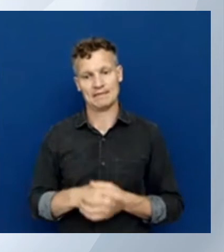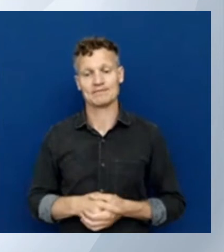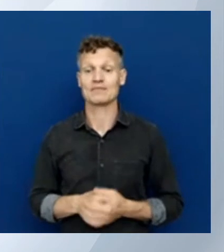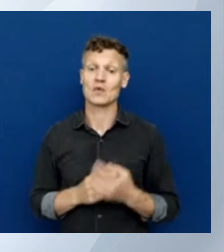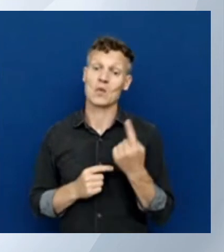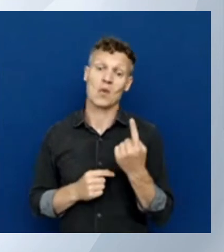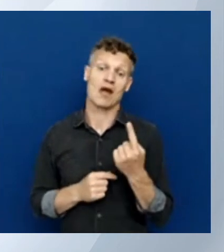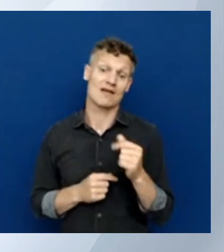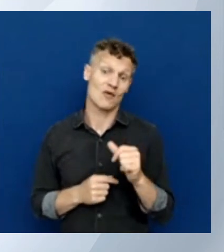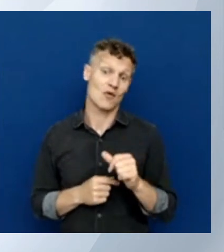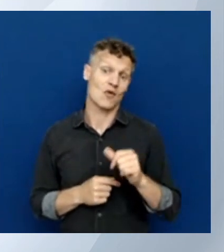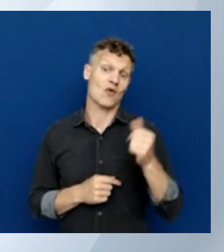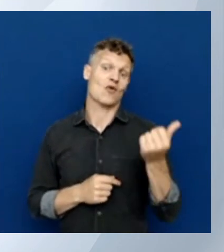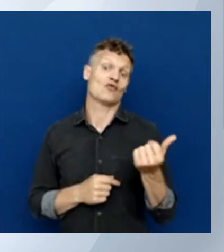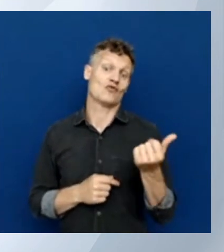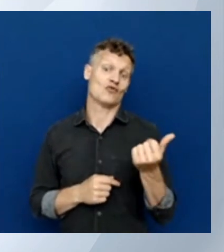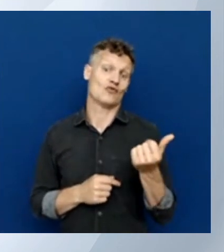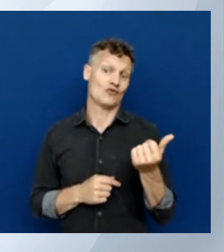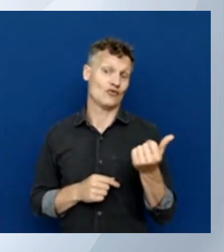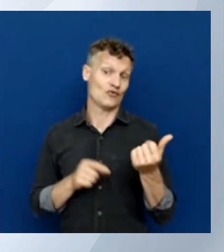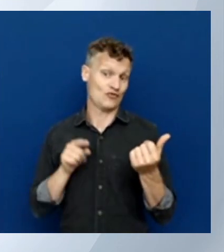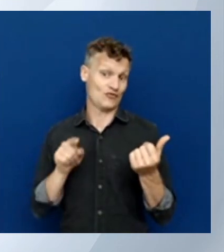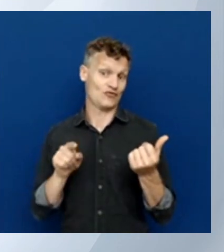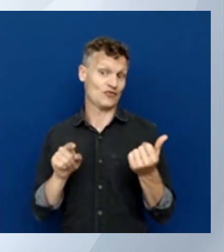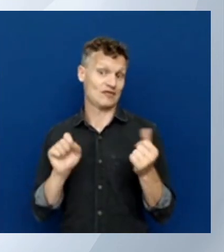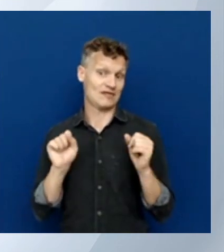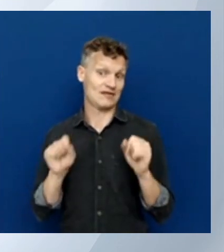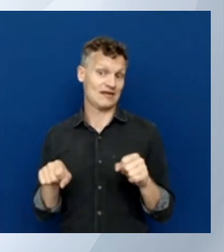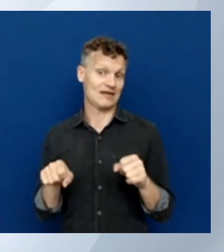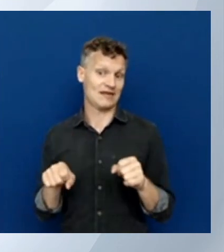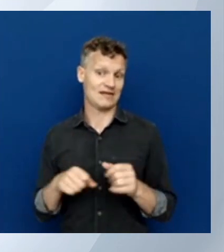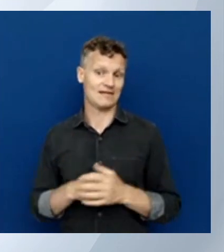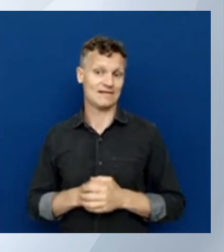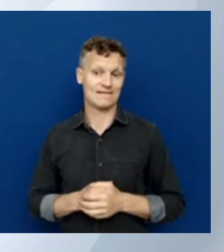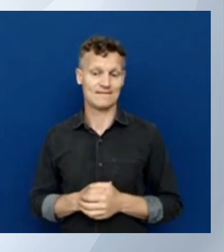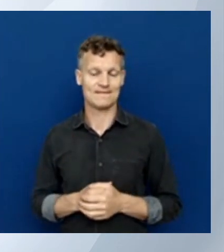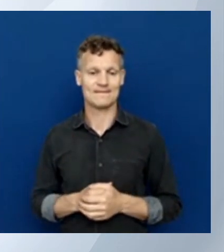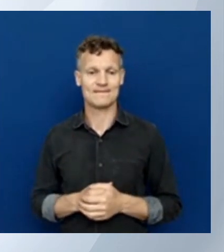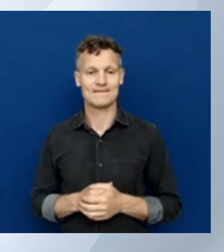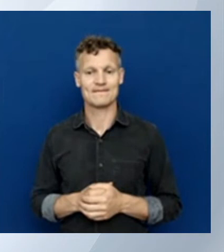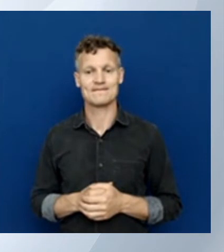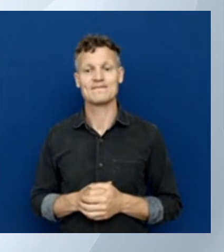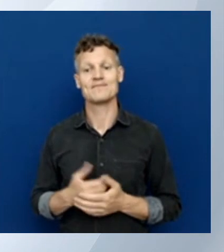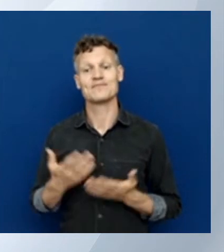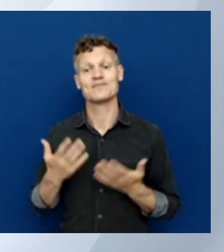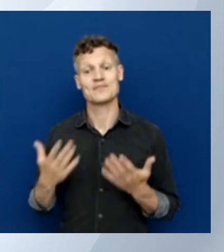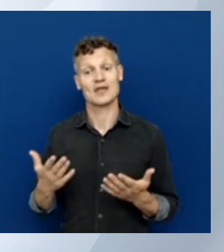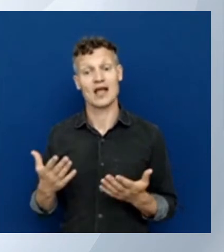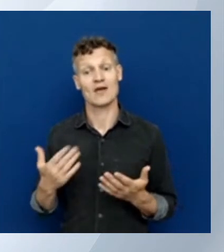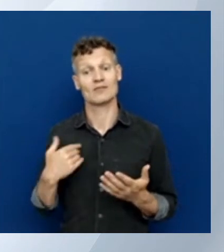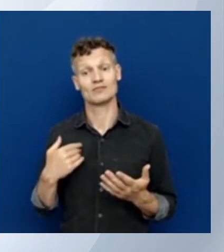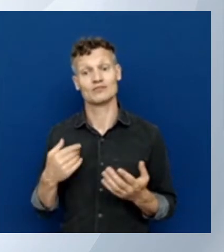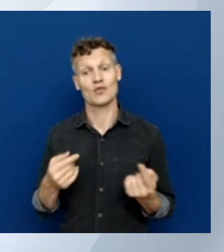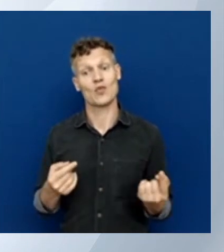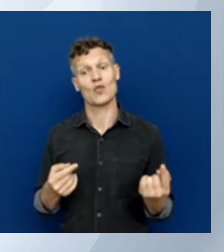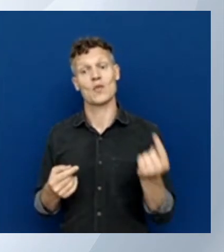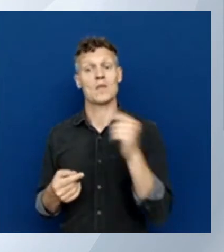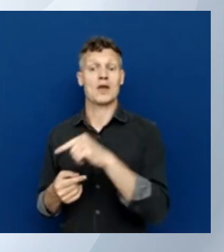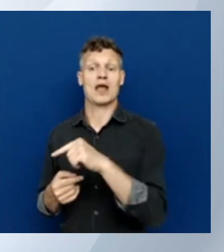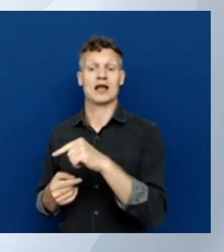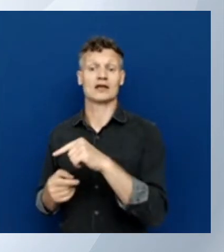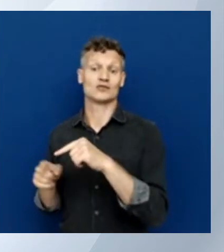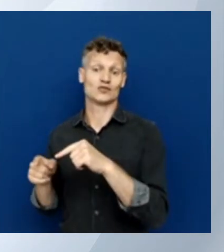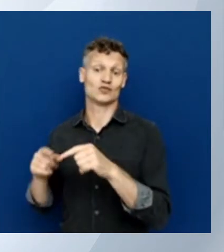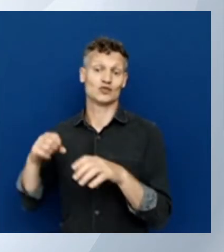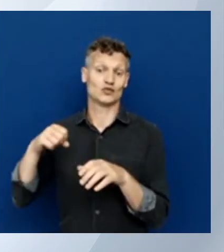has for you. Let's go back to our favorite resource, the storage account, and I click add to